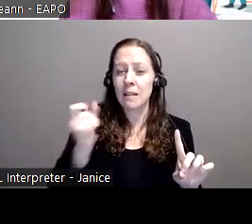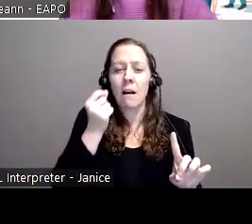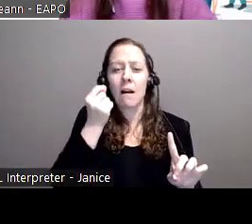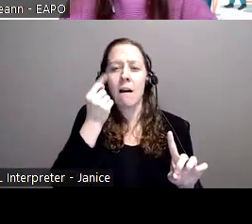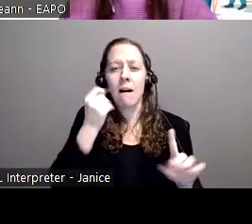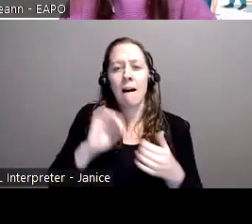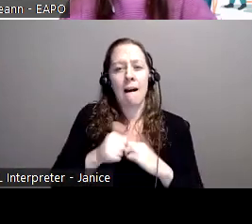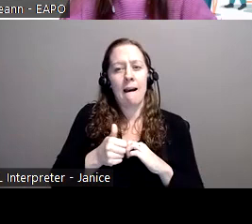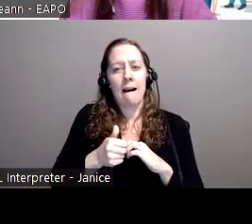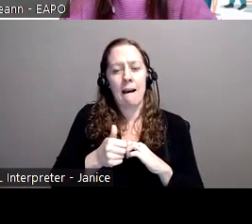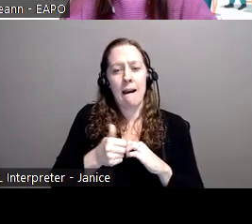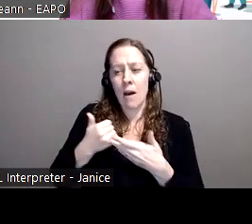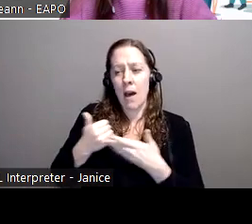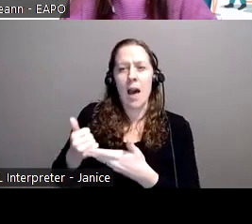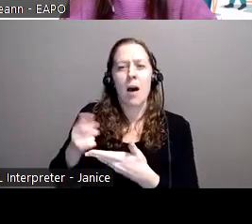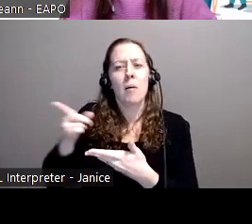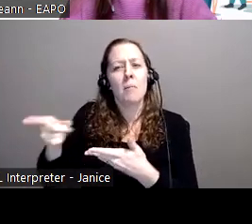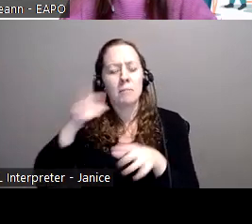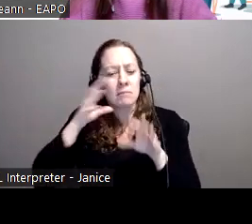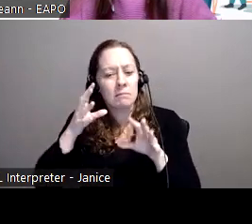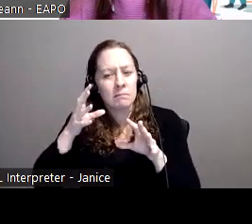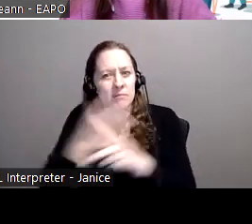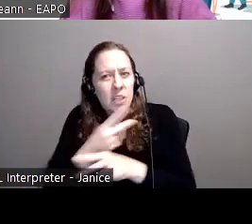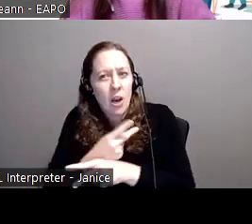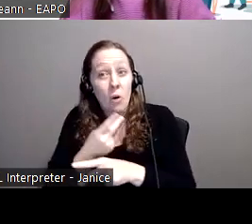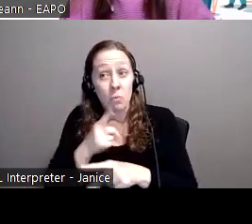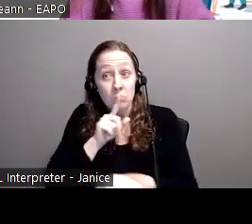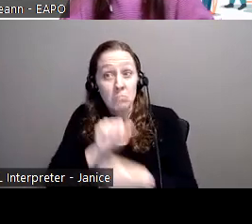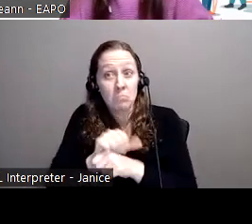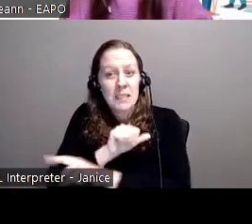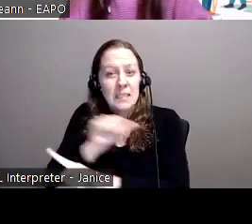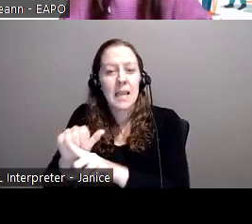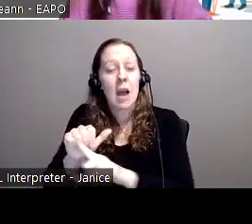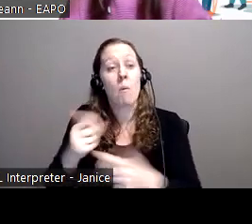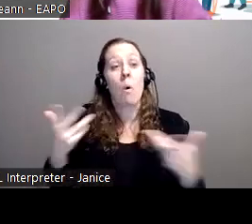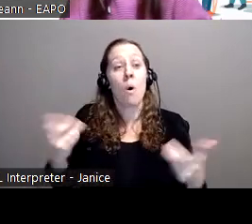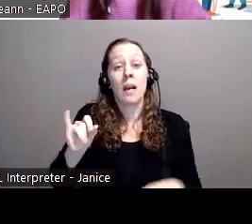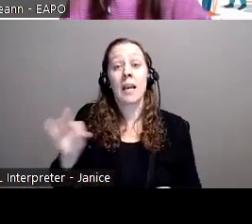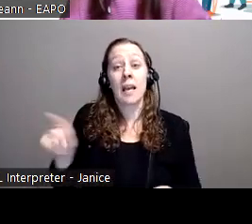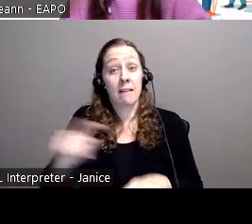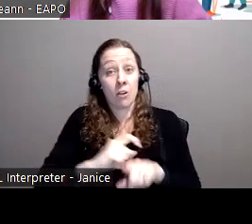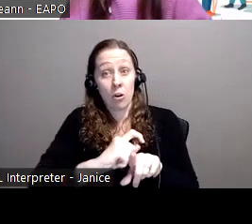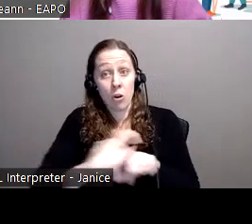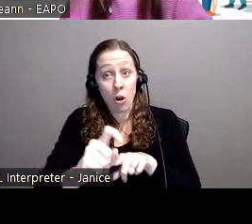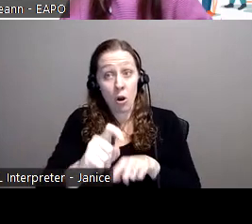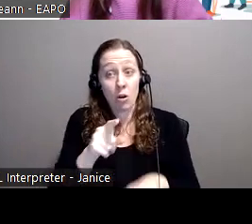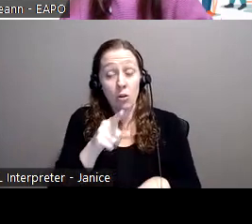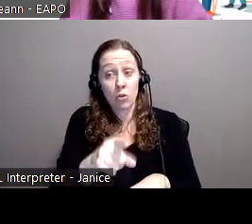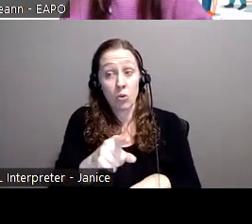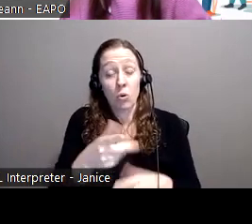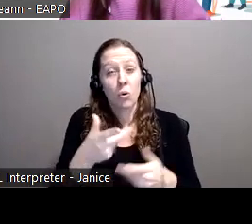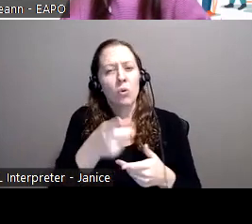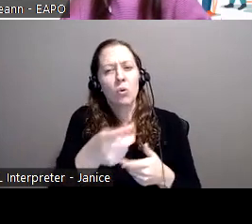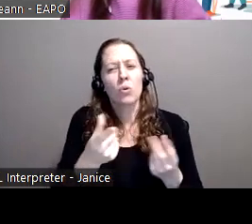client determine if they're being scammed? Like what would you help the client if they called to the fraud center? there any